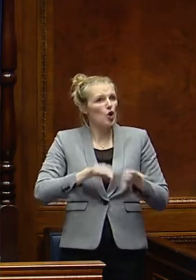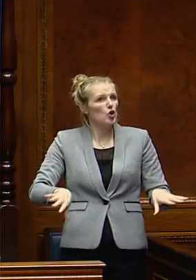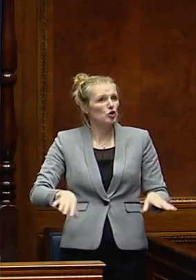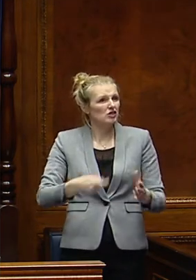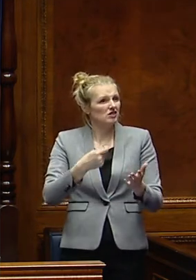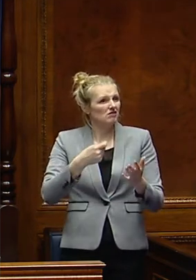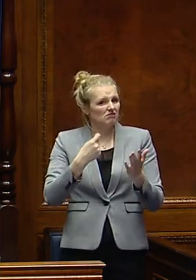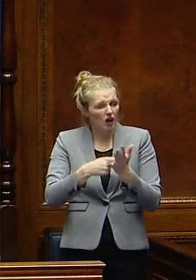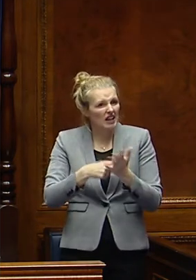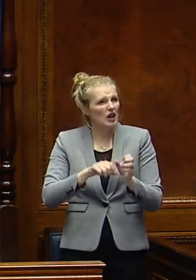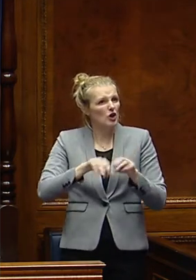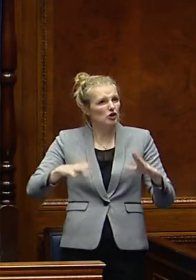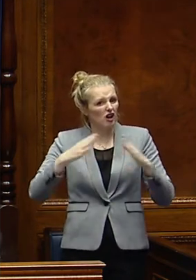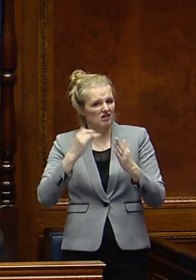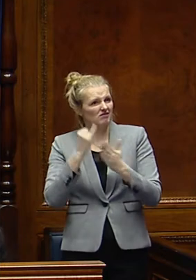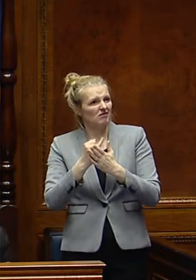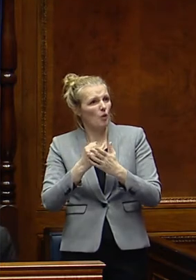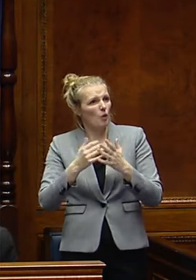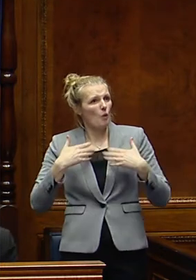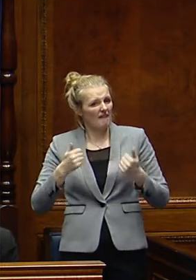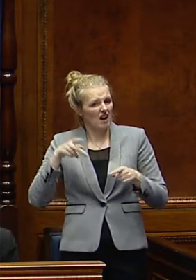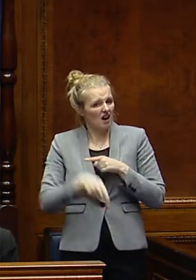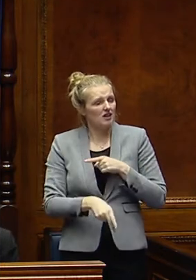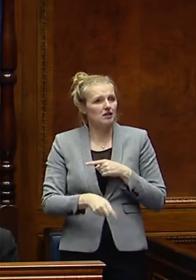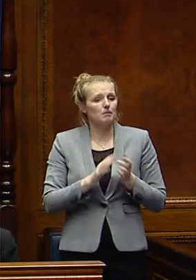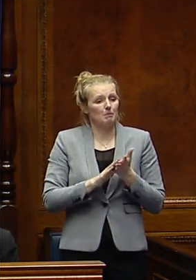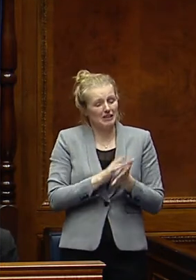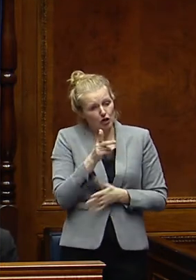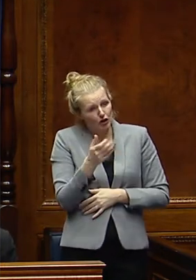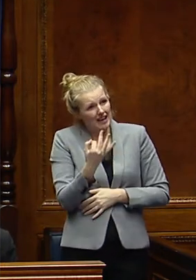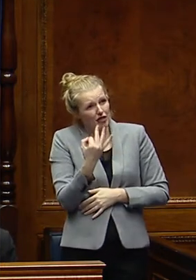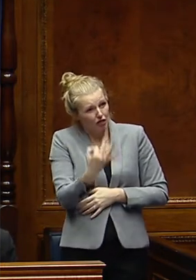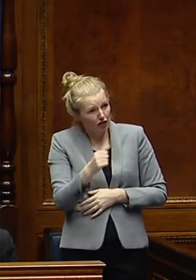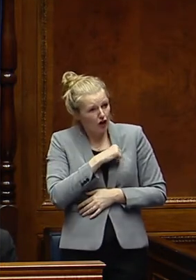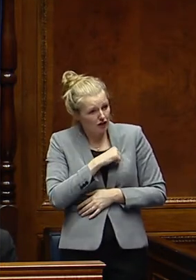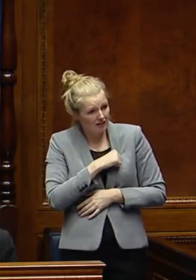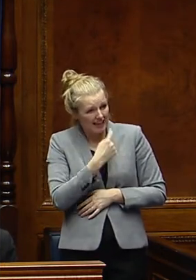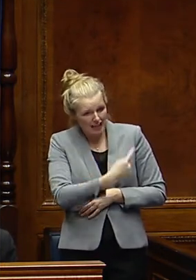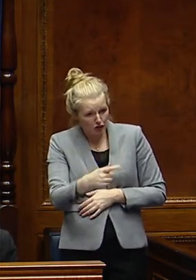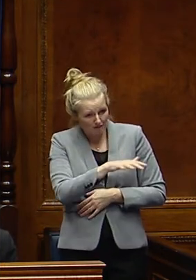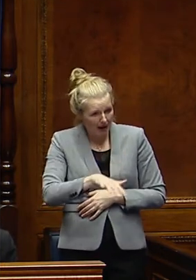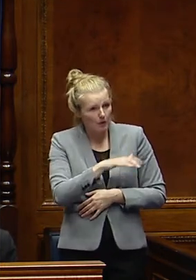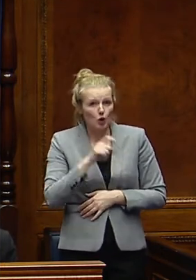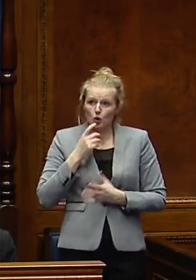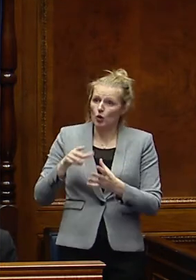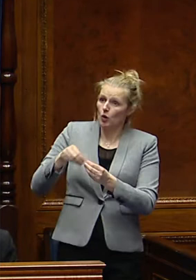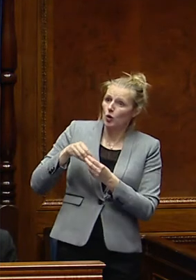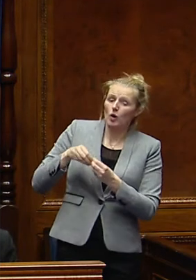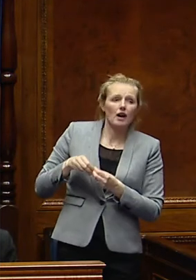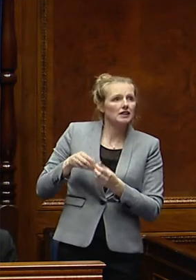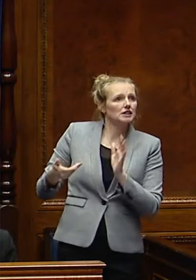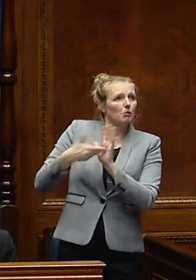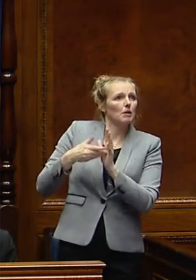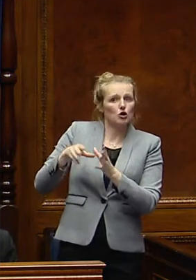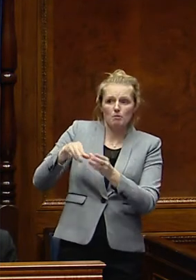cuts. This is an estimate of 38,000 households or families that are in receipt of the supplementary